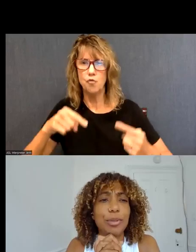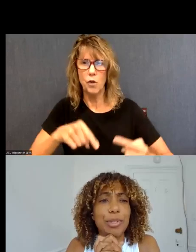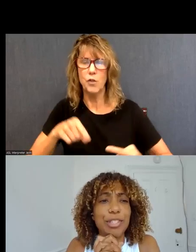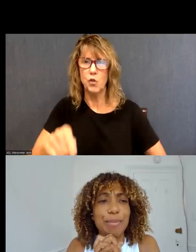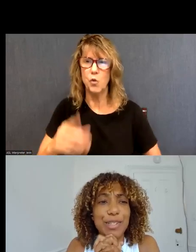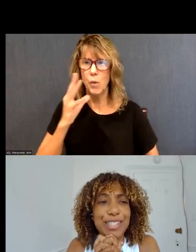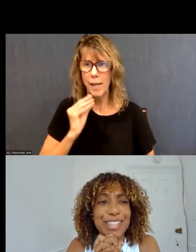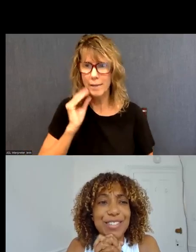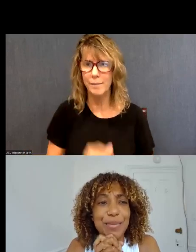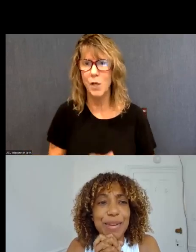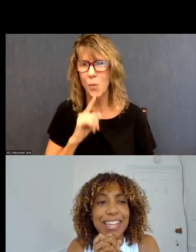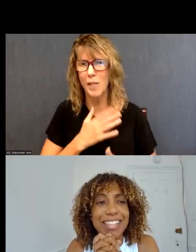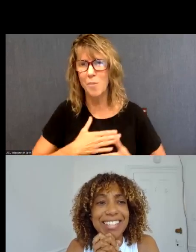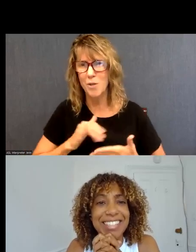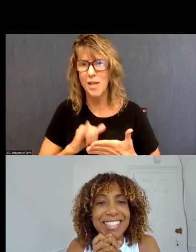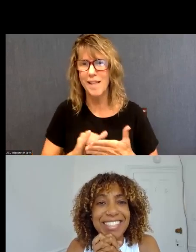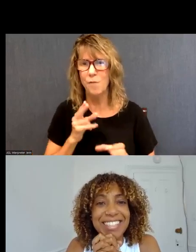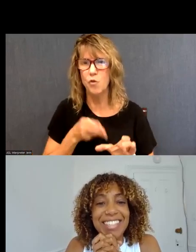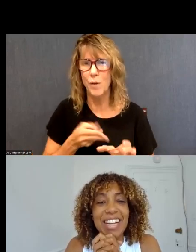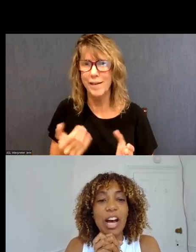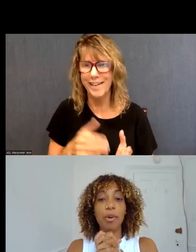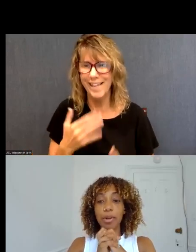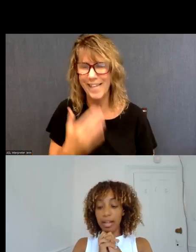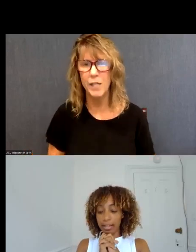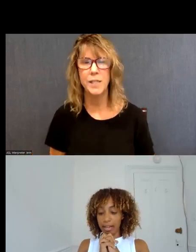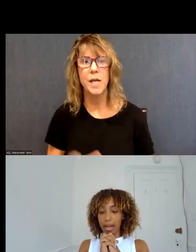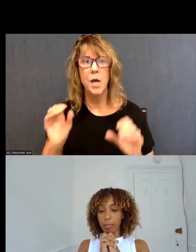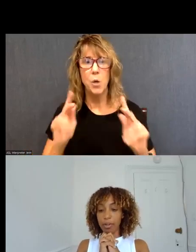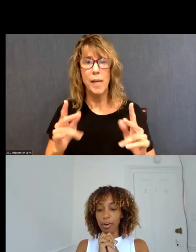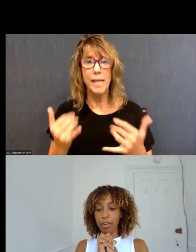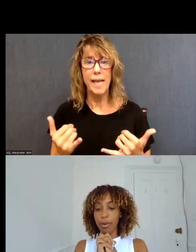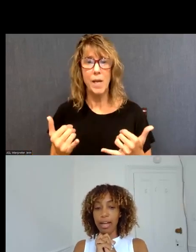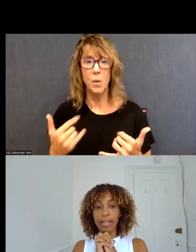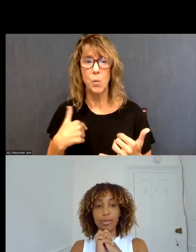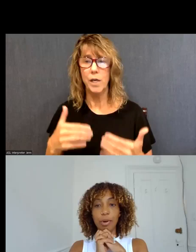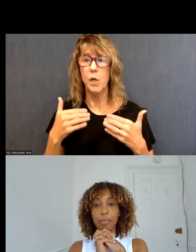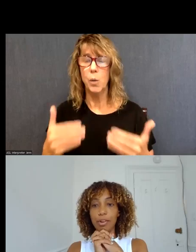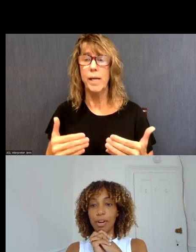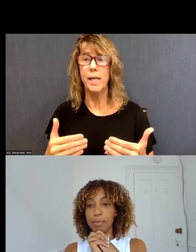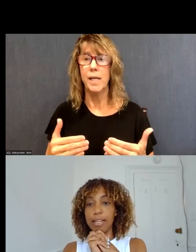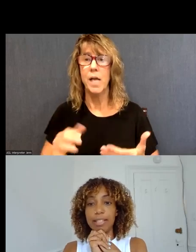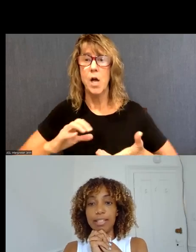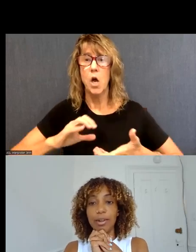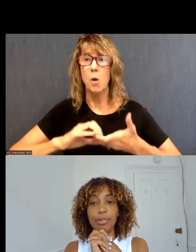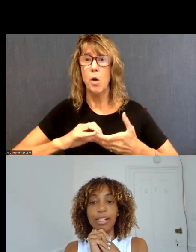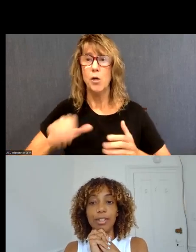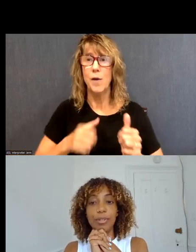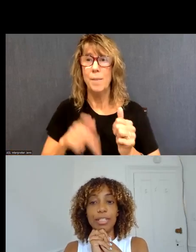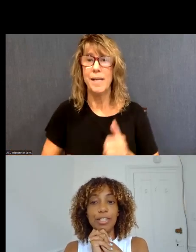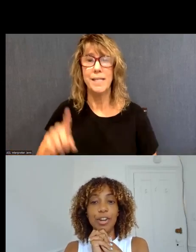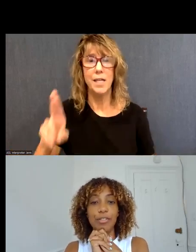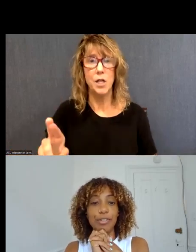them. So really appreciate it, Margie. Thanks for jumping back in. Um, okay. Um, we are going to go ahead and get to our partner updates. So,